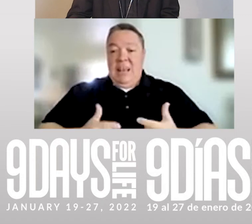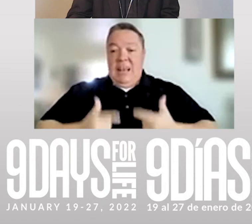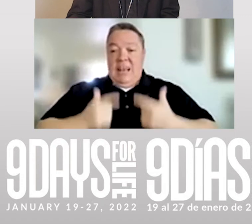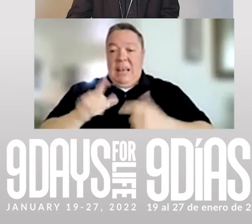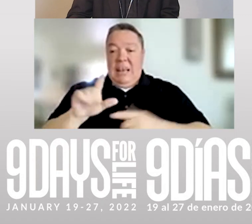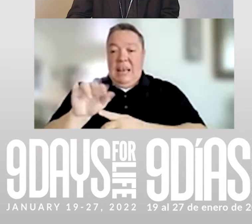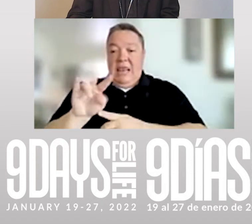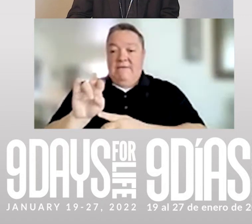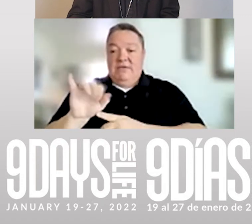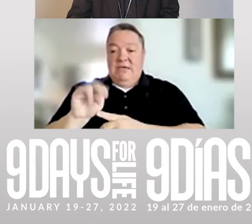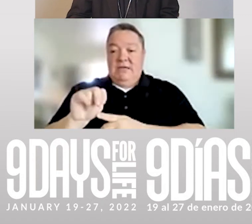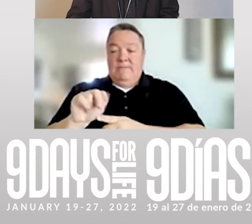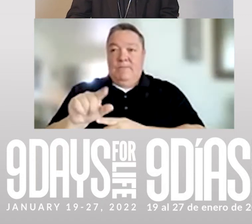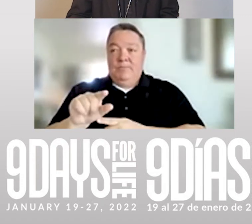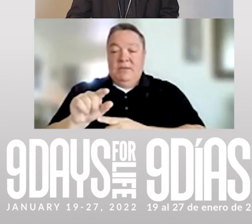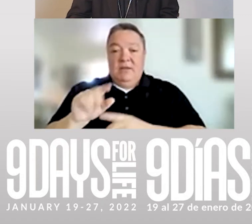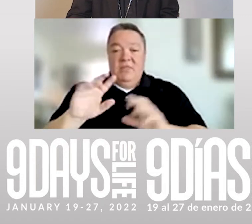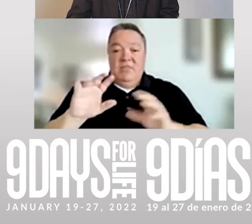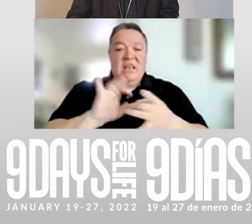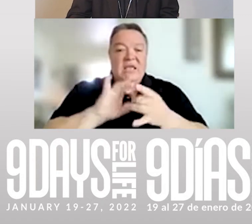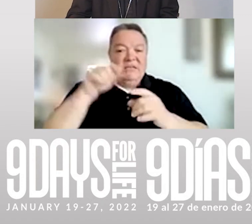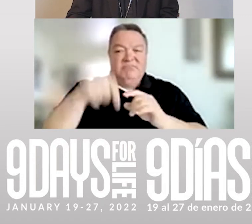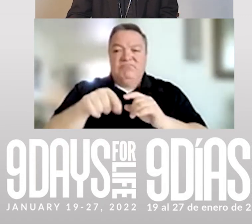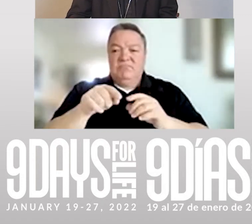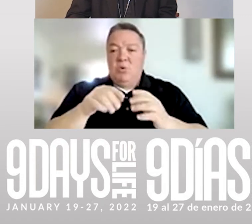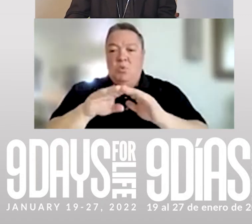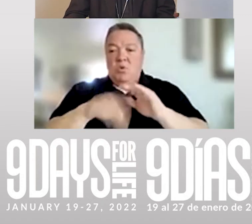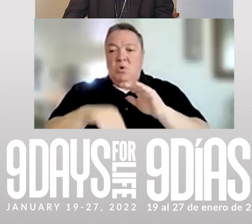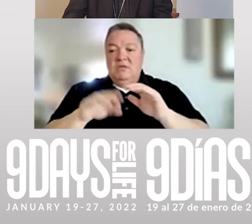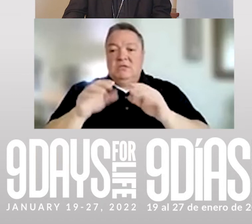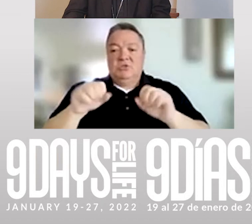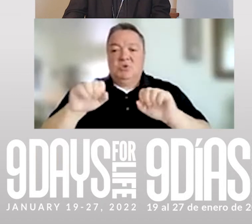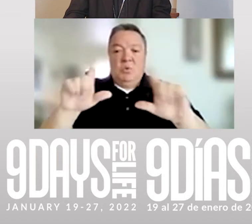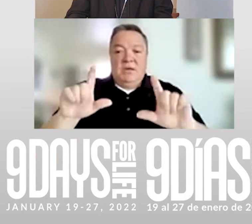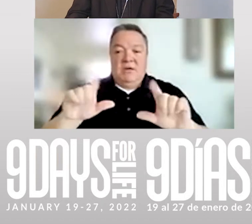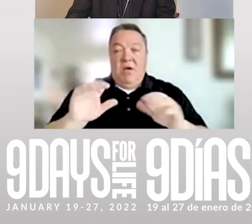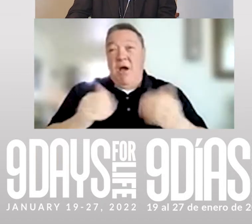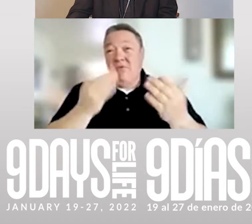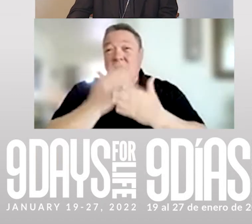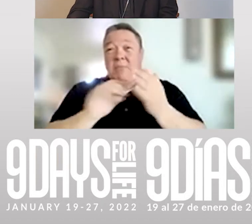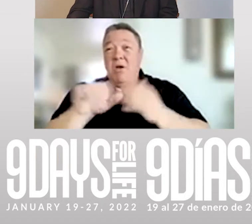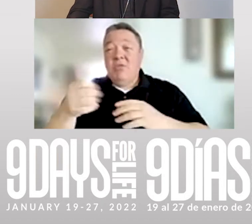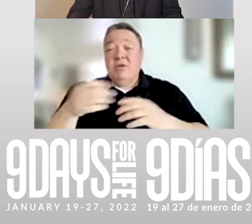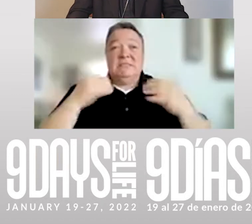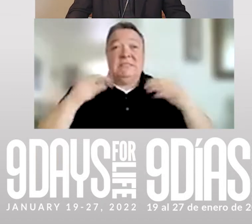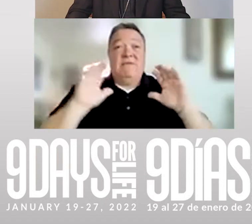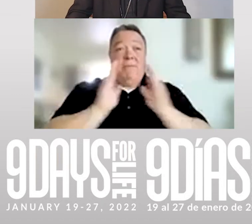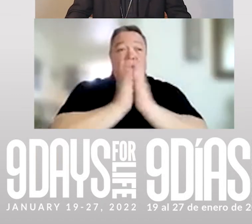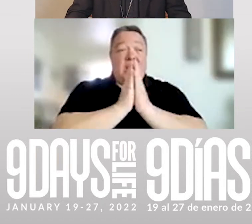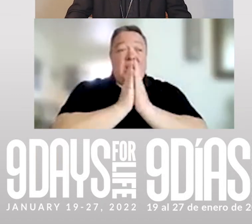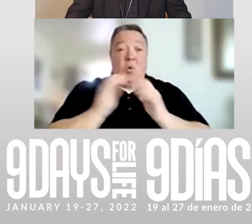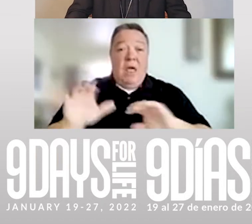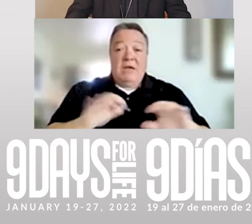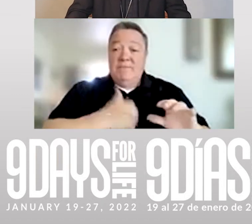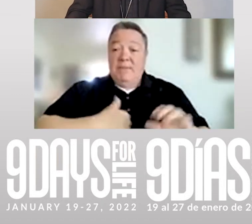The link provided is below the screen. Offer some other sacrifice, prayer, or act of penance that